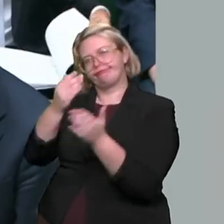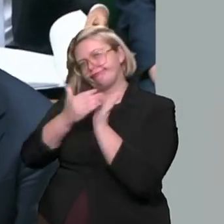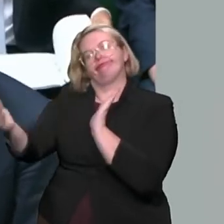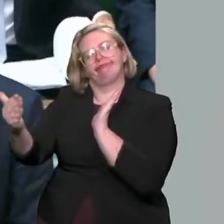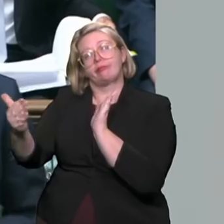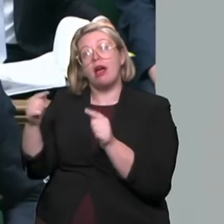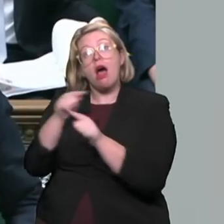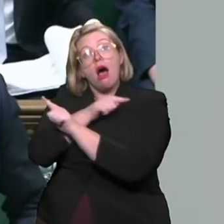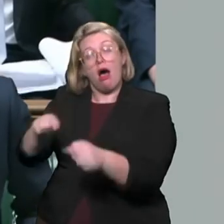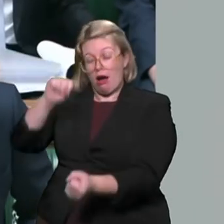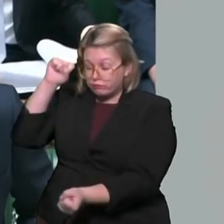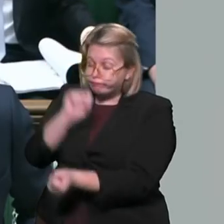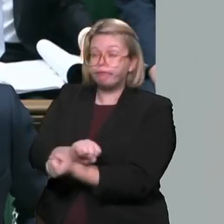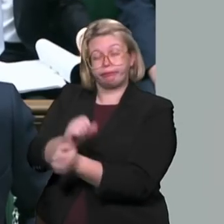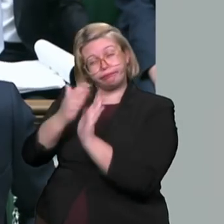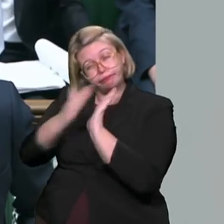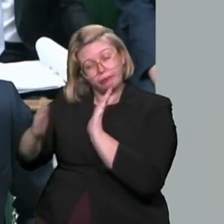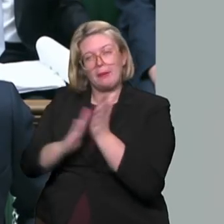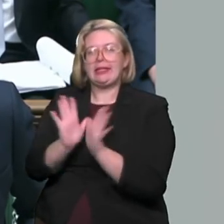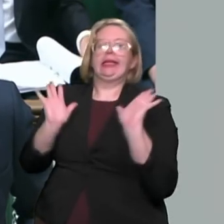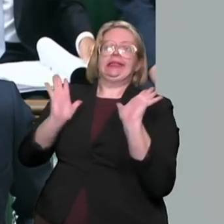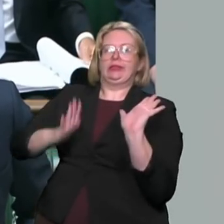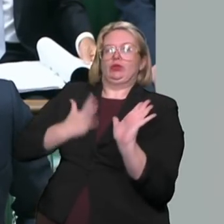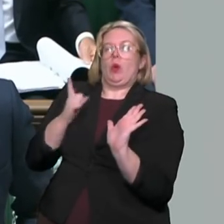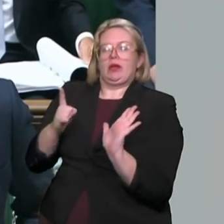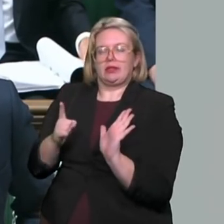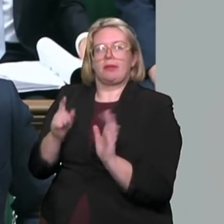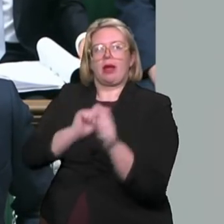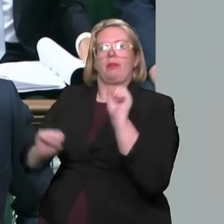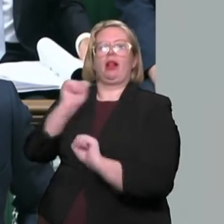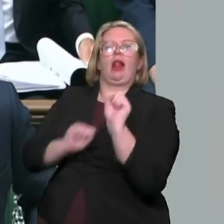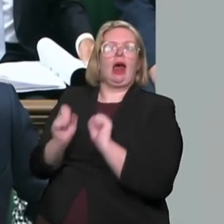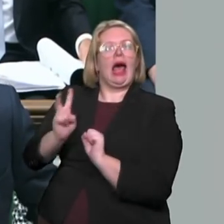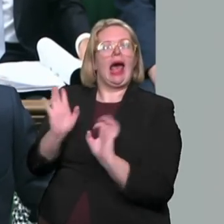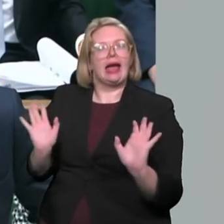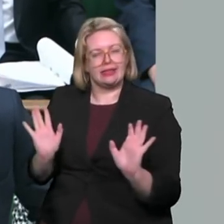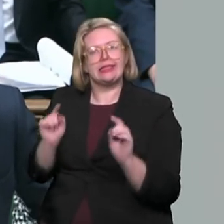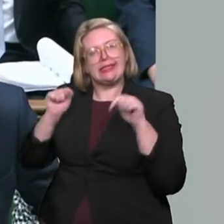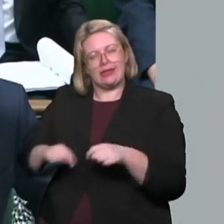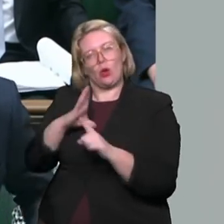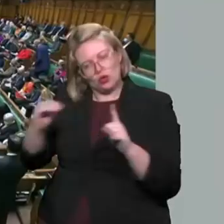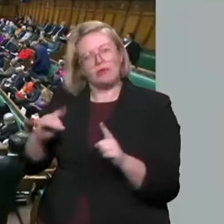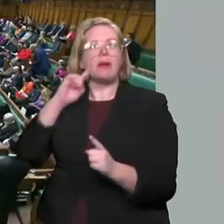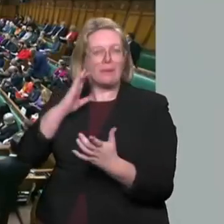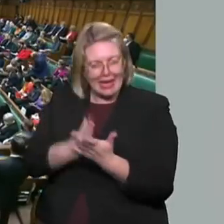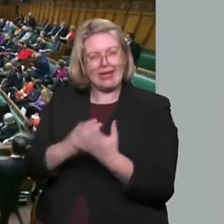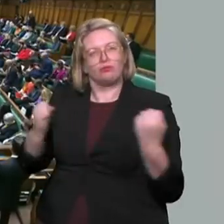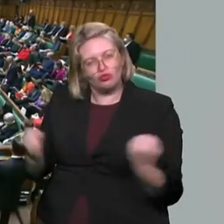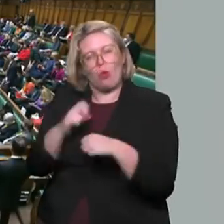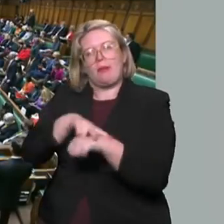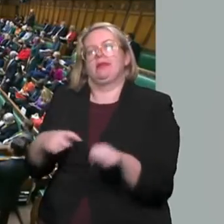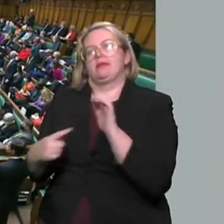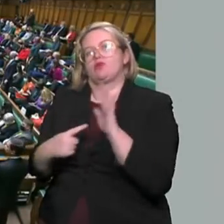those individuals get the tough sentencing that they deserve, Mr Speaker. And that's what this side of the House believes in. The Prime of Parliament